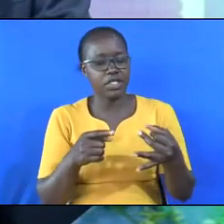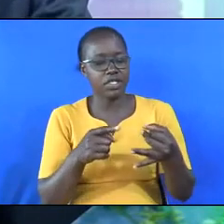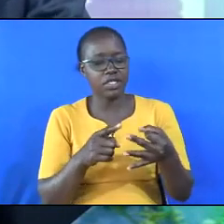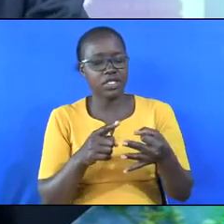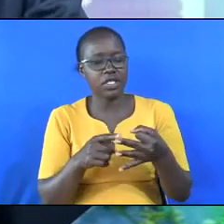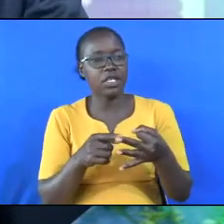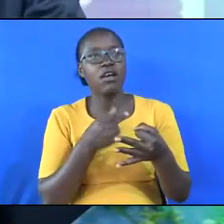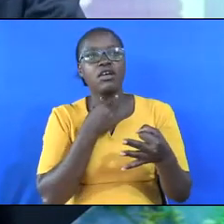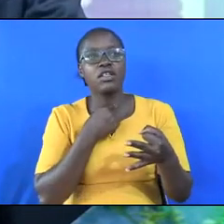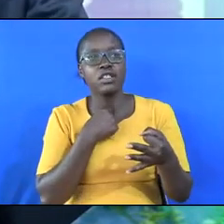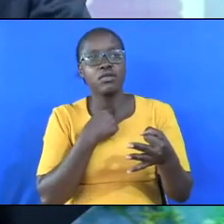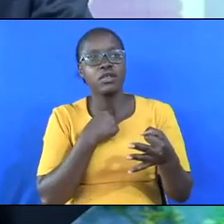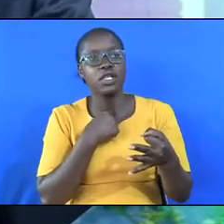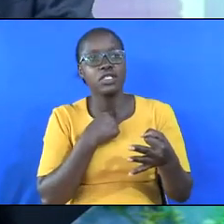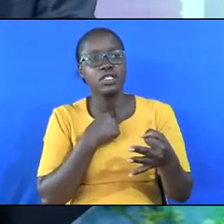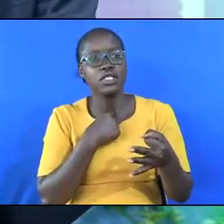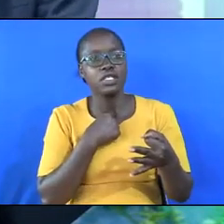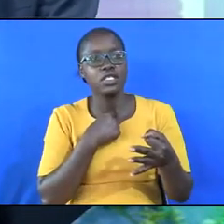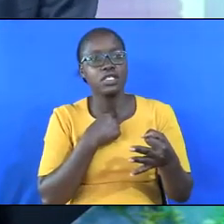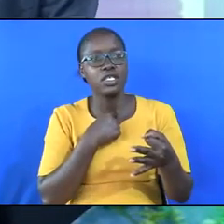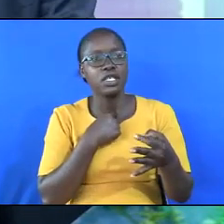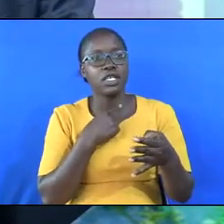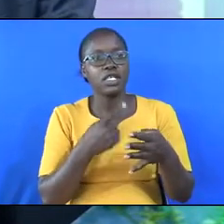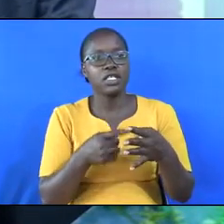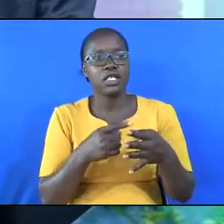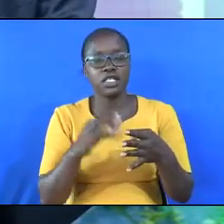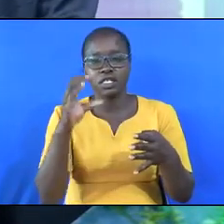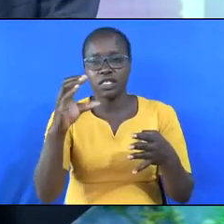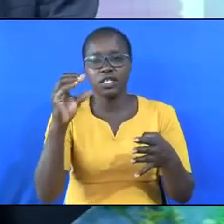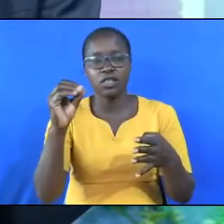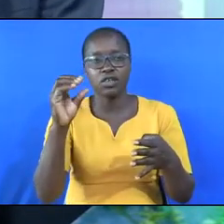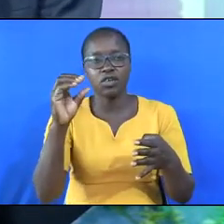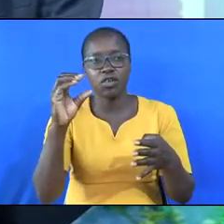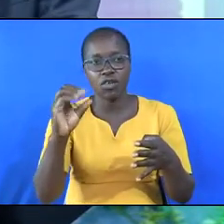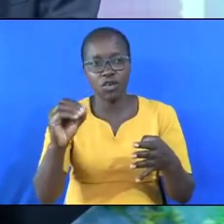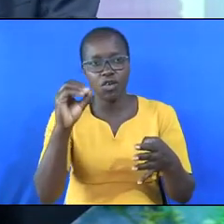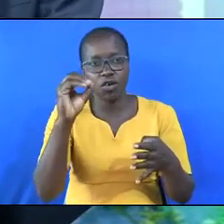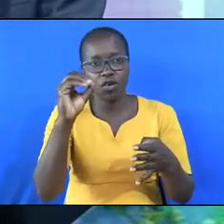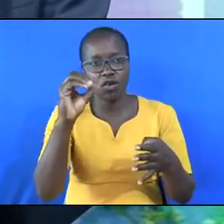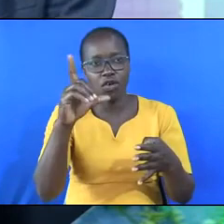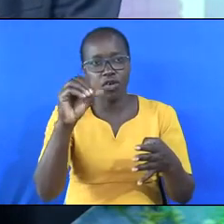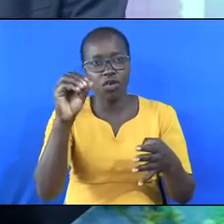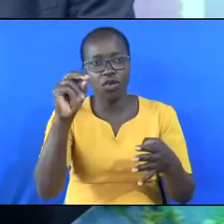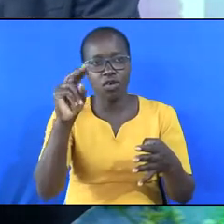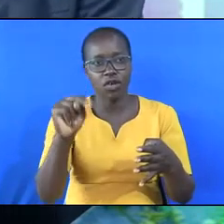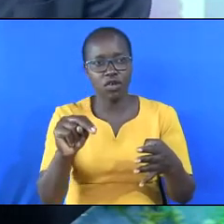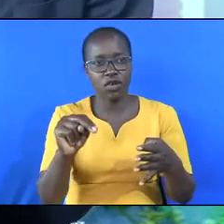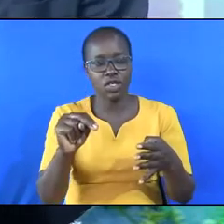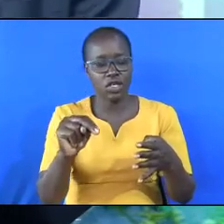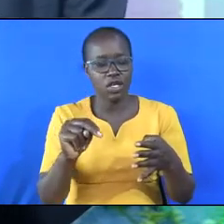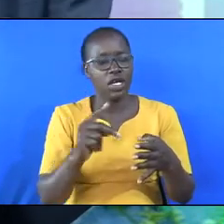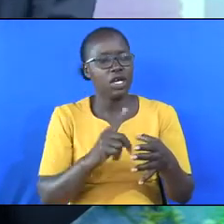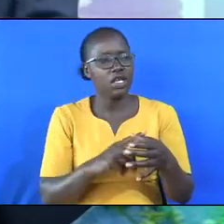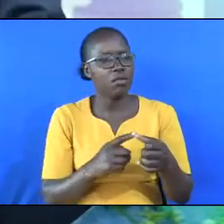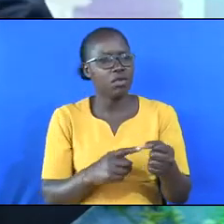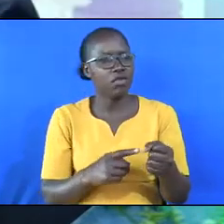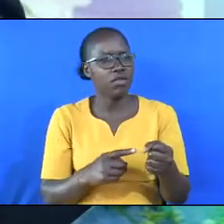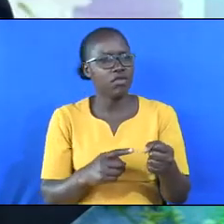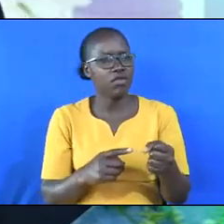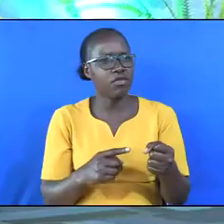esophage gas, number three, colorectal cancer, number five, and cancer of the ovary, number five.